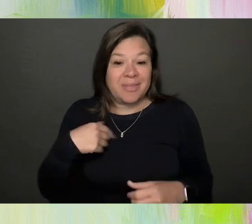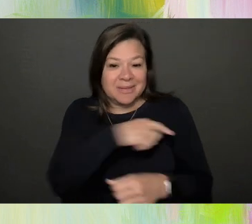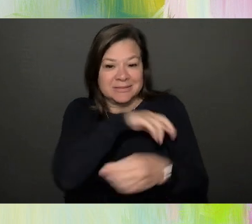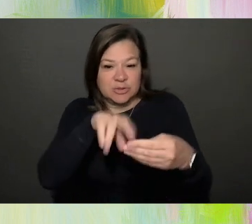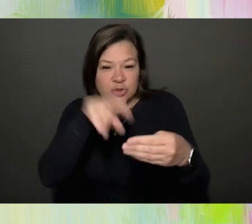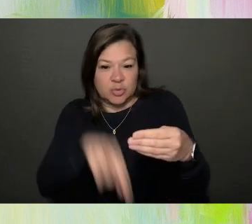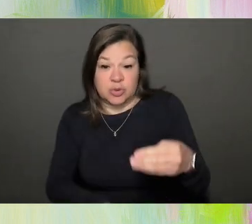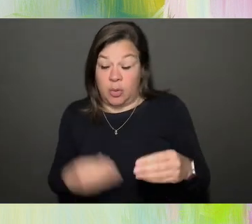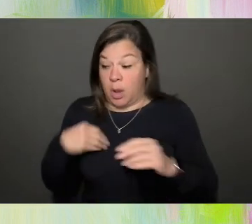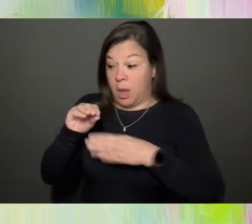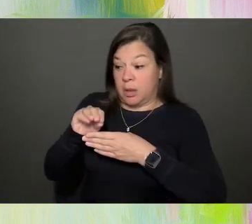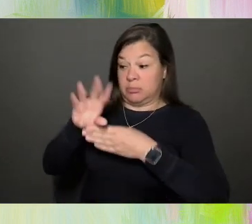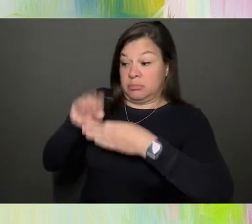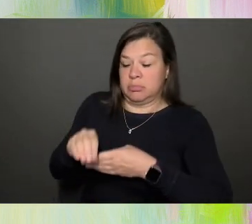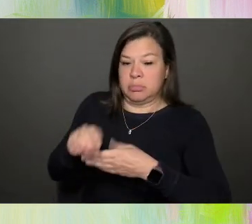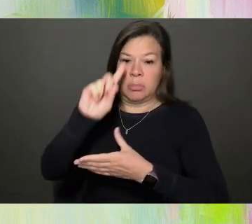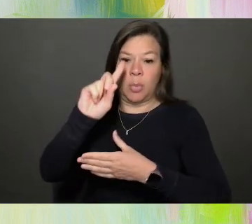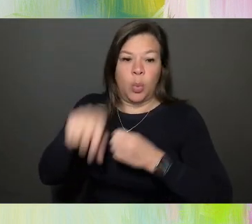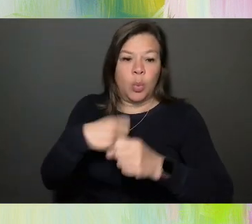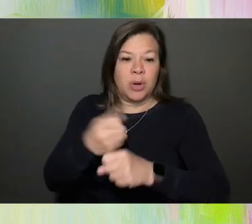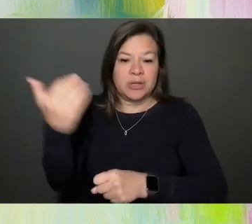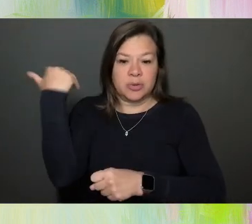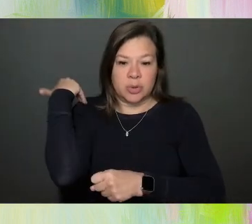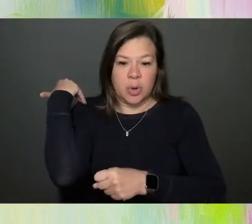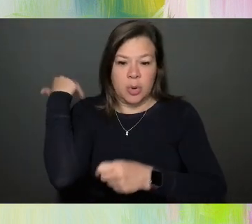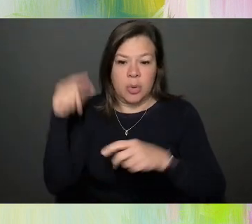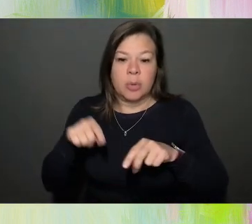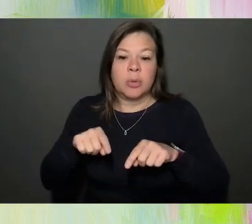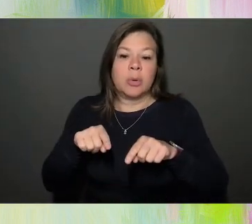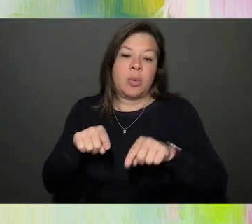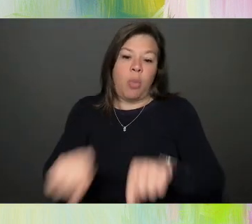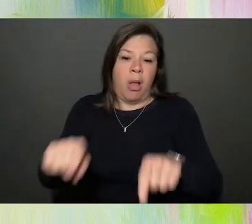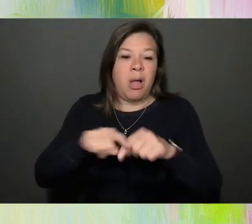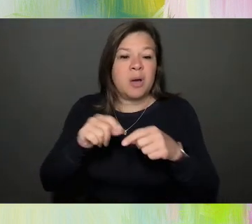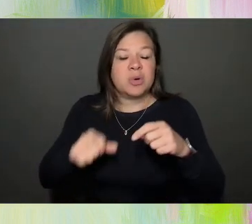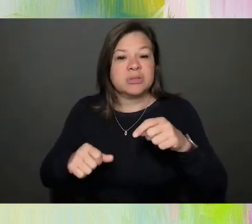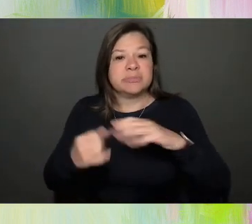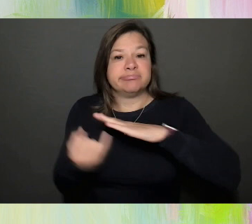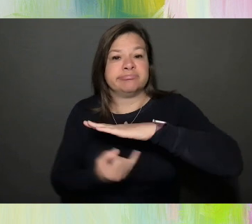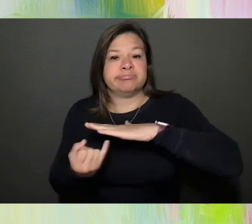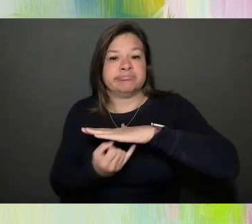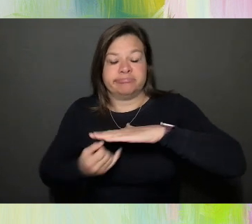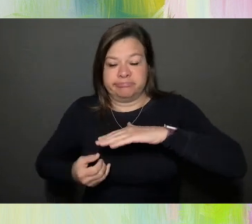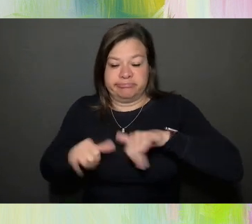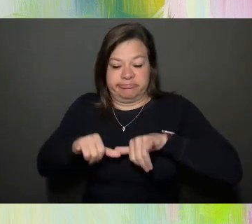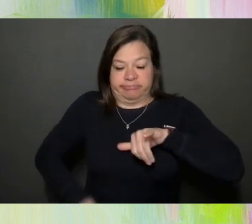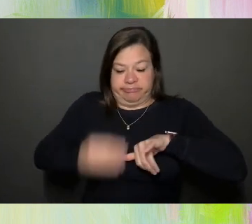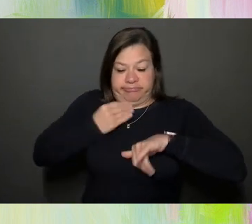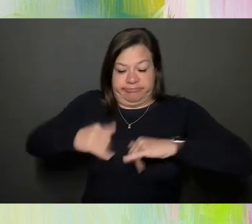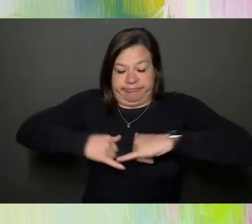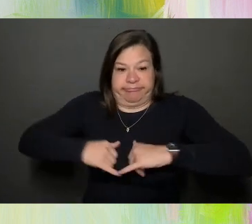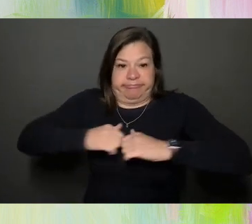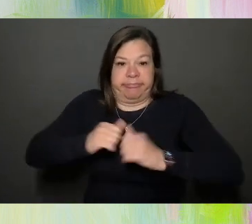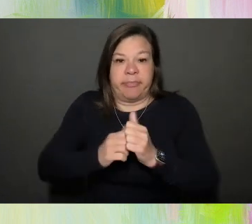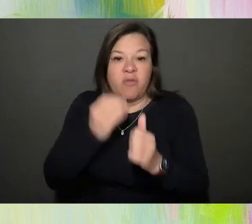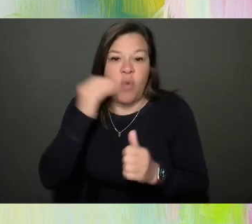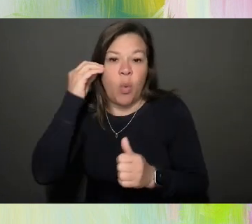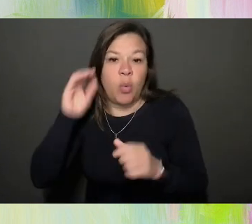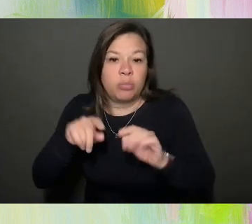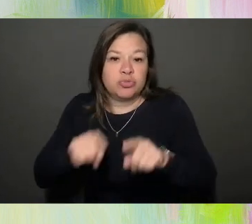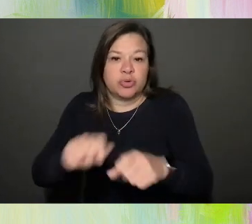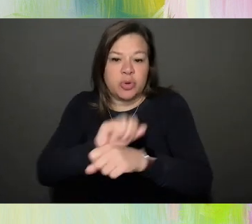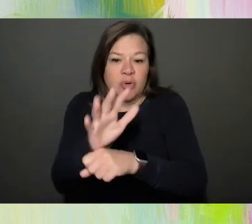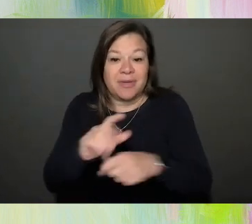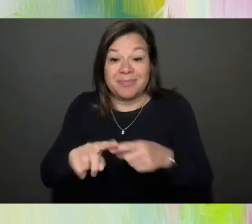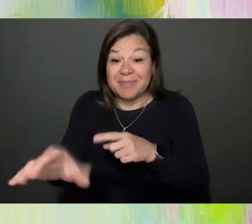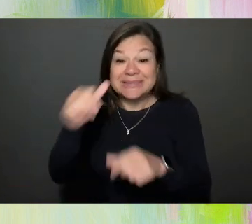year ago, when I was in the depths of quarantining with my family. This is my sister, who I would take photos of throughout the